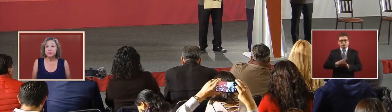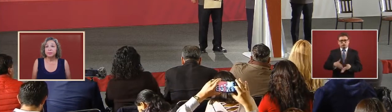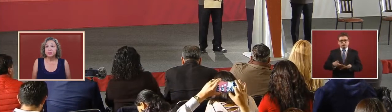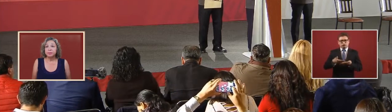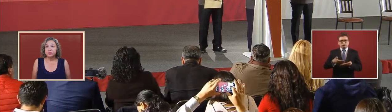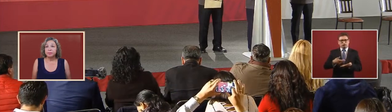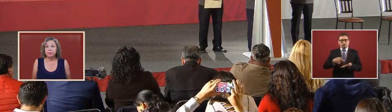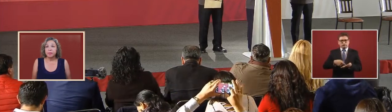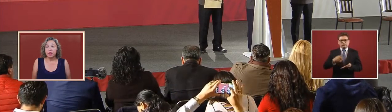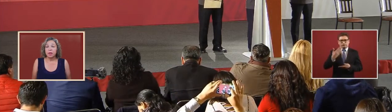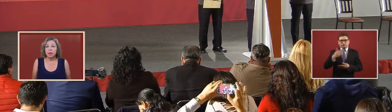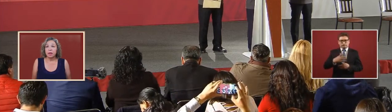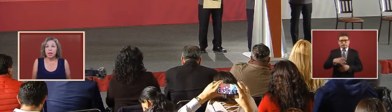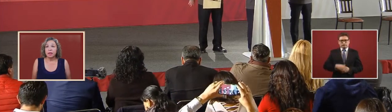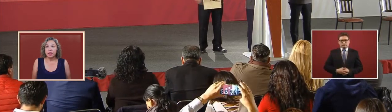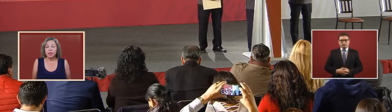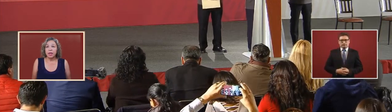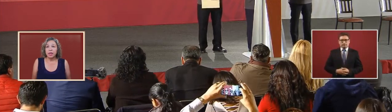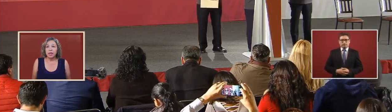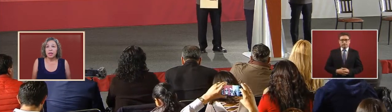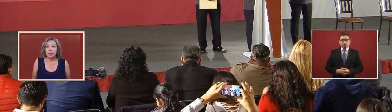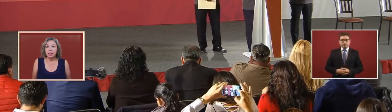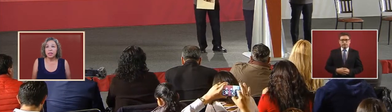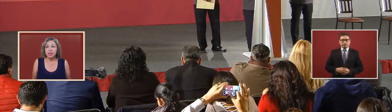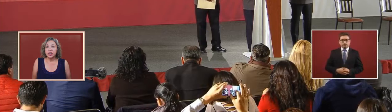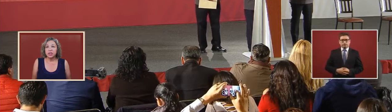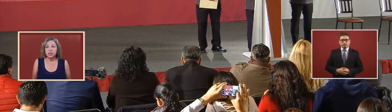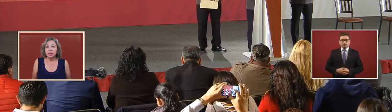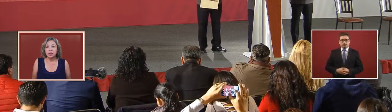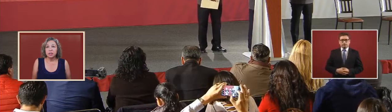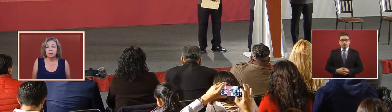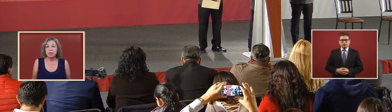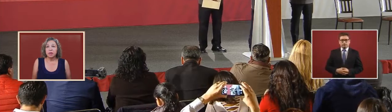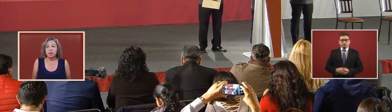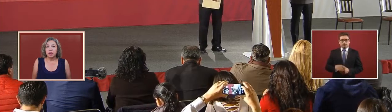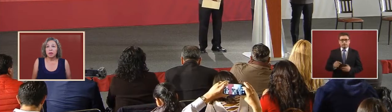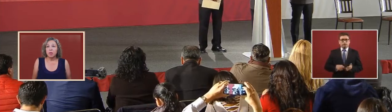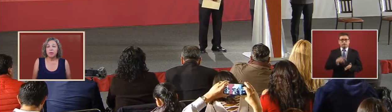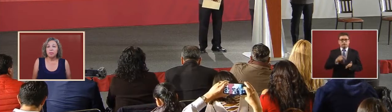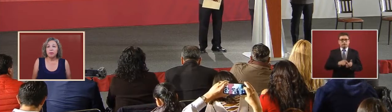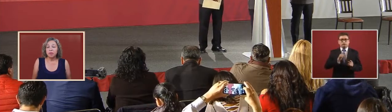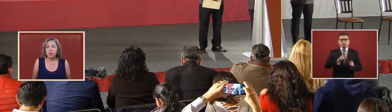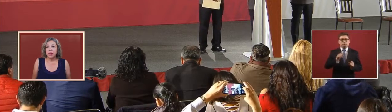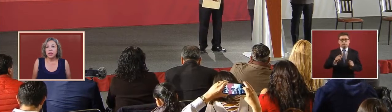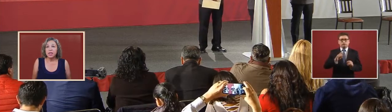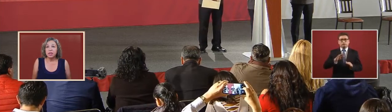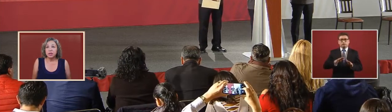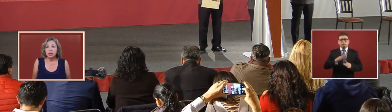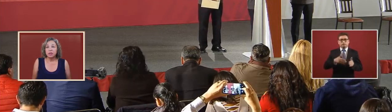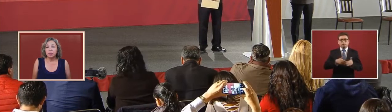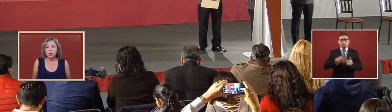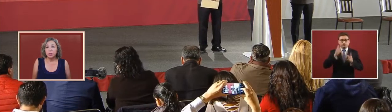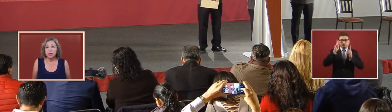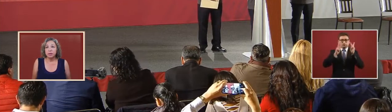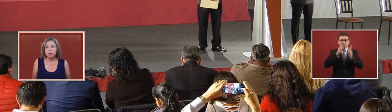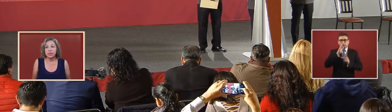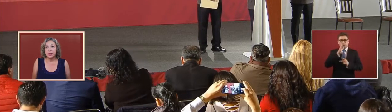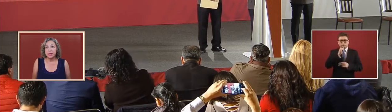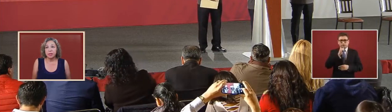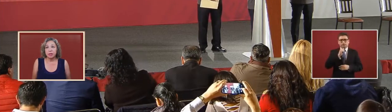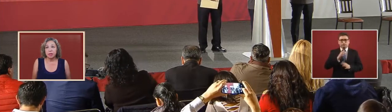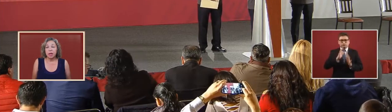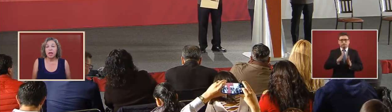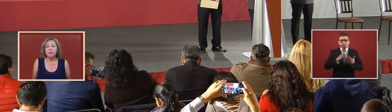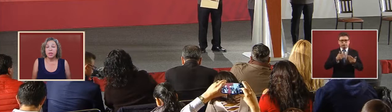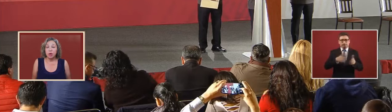at the installations where before they didn't used to permit to visit